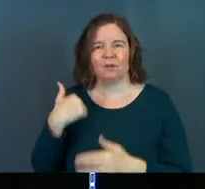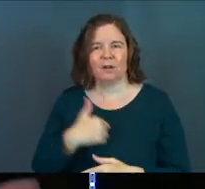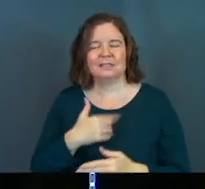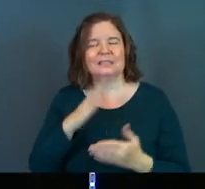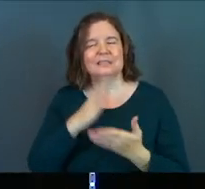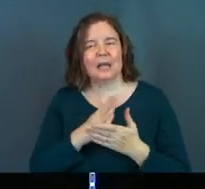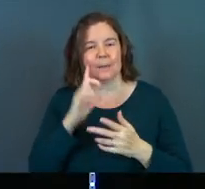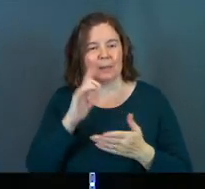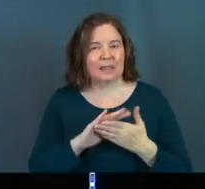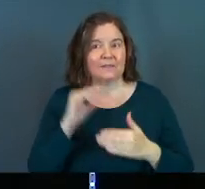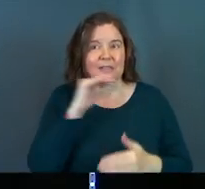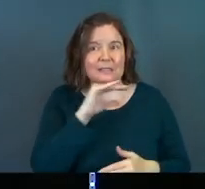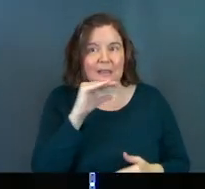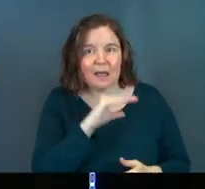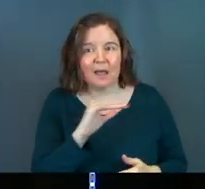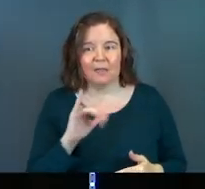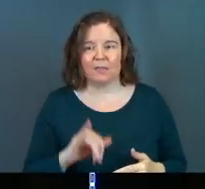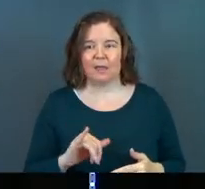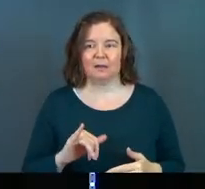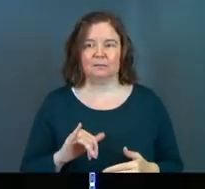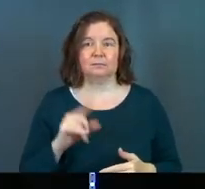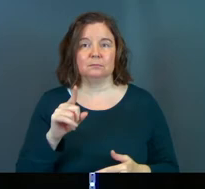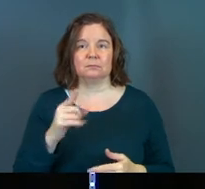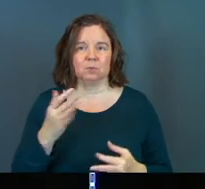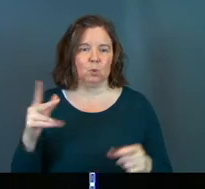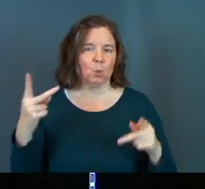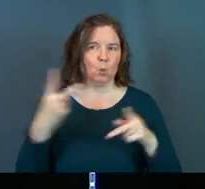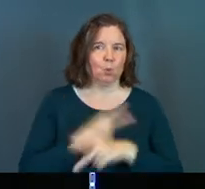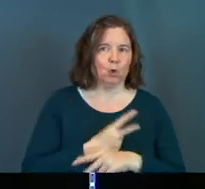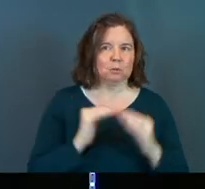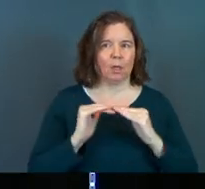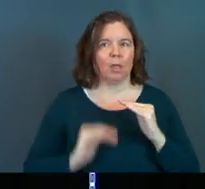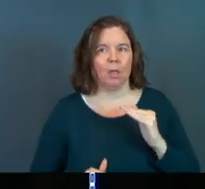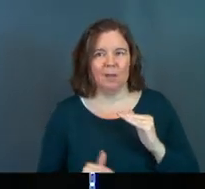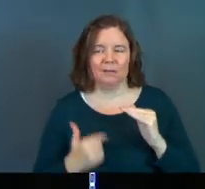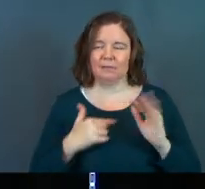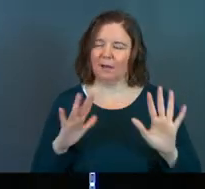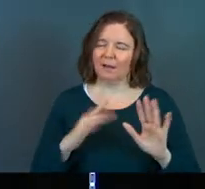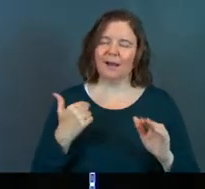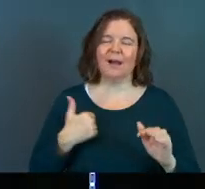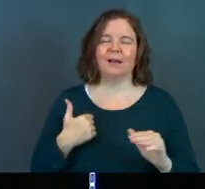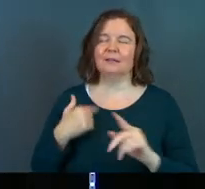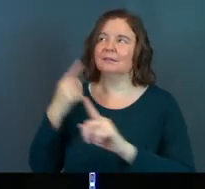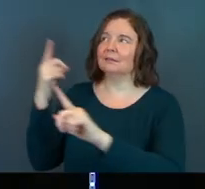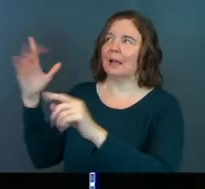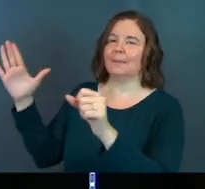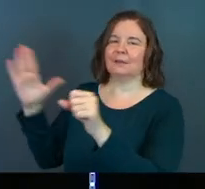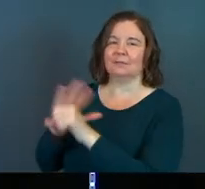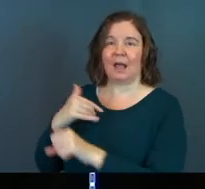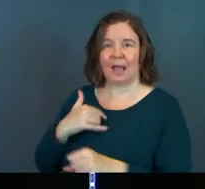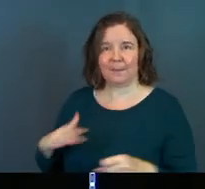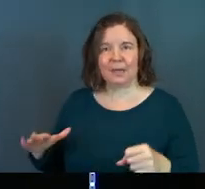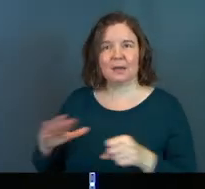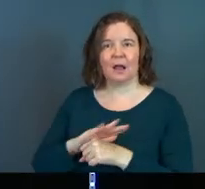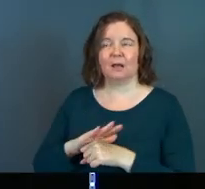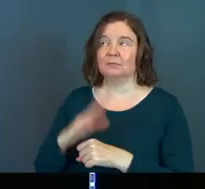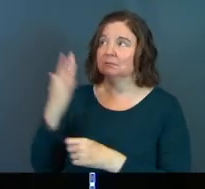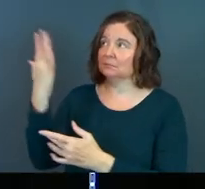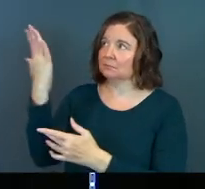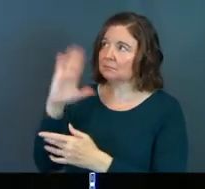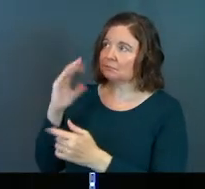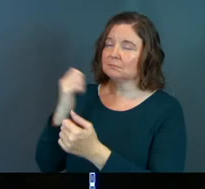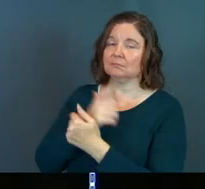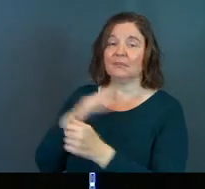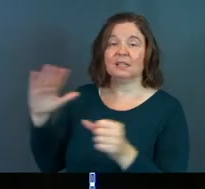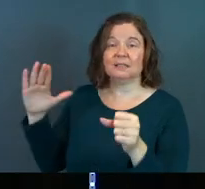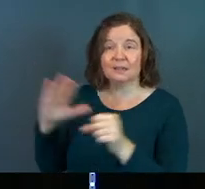He says, stop believing this, this lie that, that, that you're worse than, and believe that I am enough. Believe that my love for